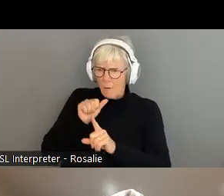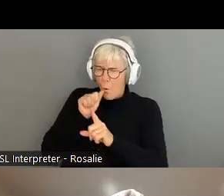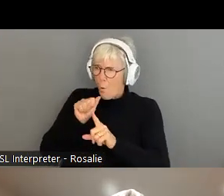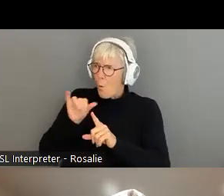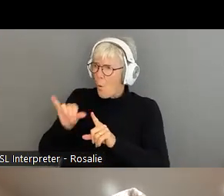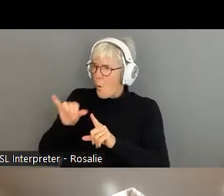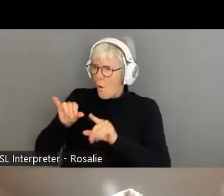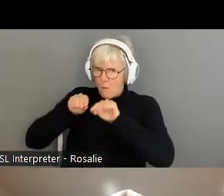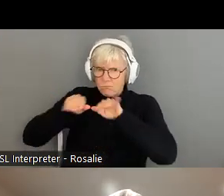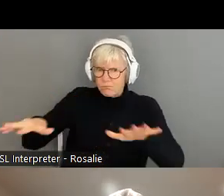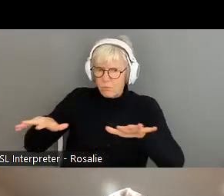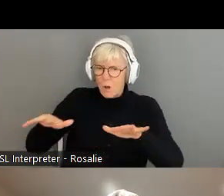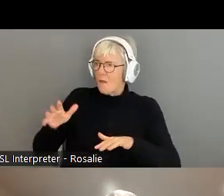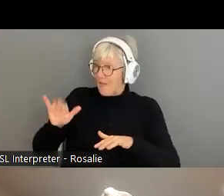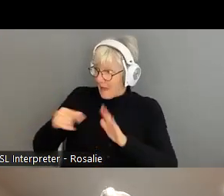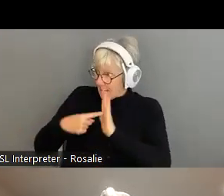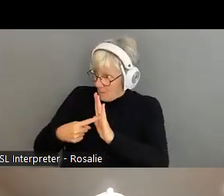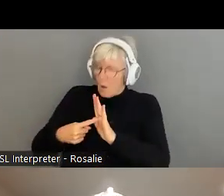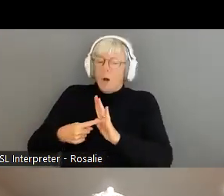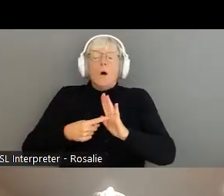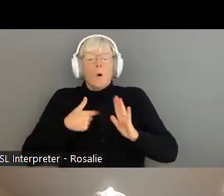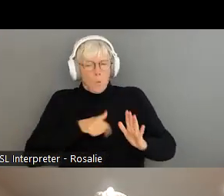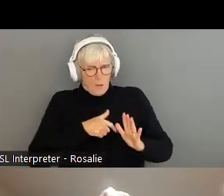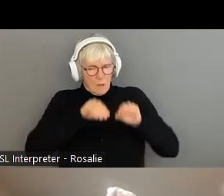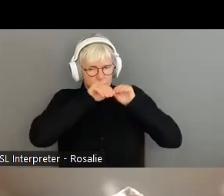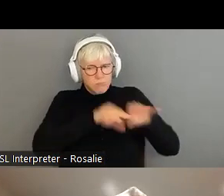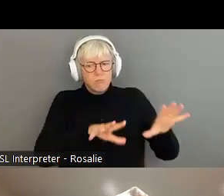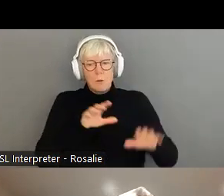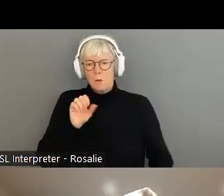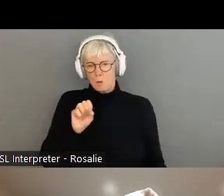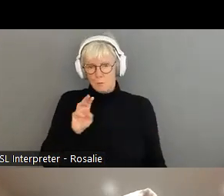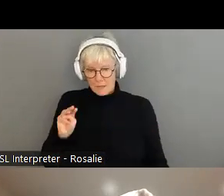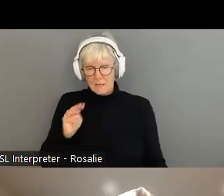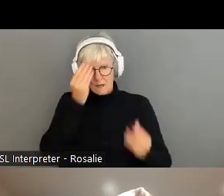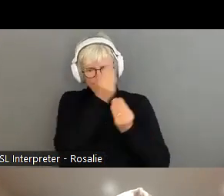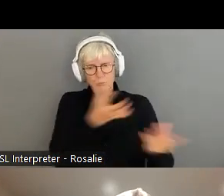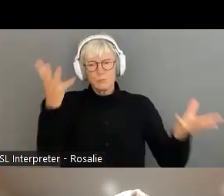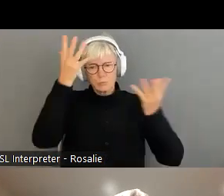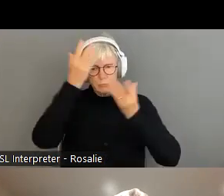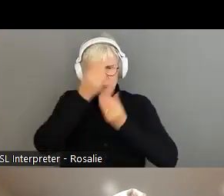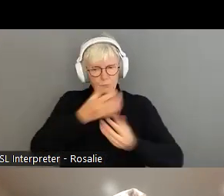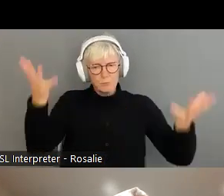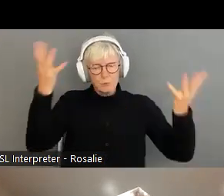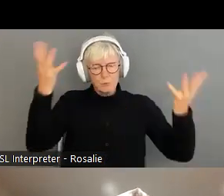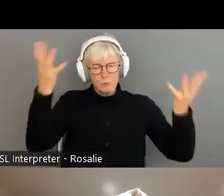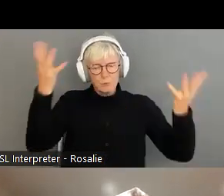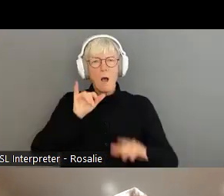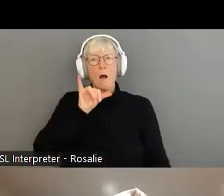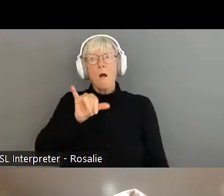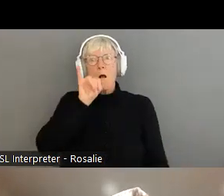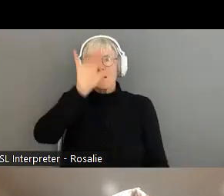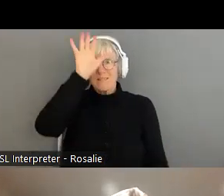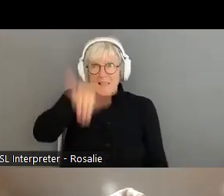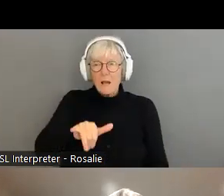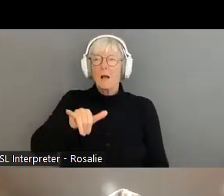that example with the public on our social media pages so you get a good visual of what that scam looks like